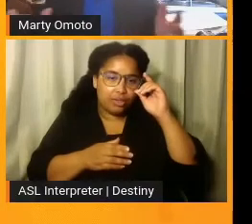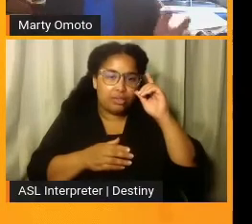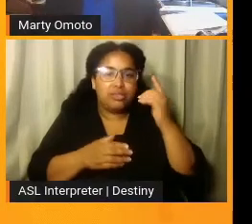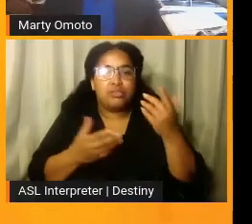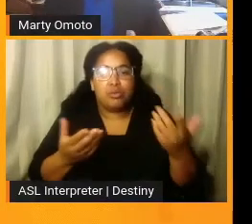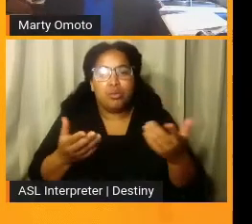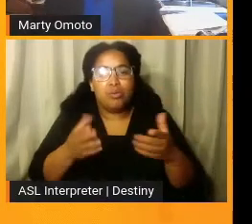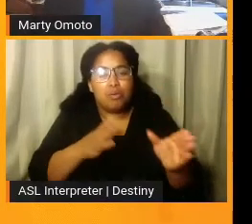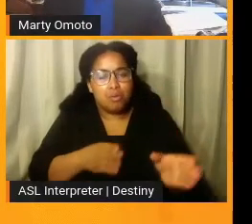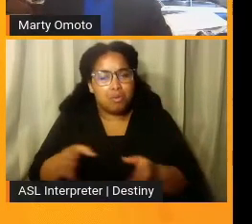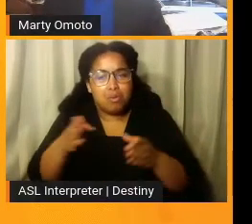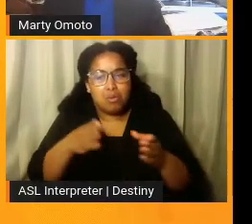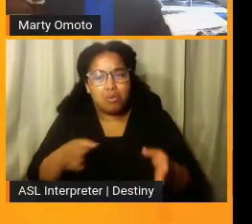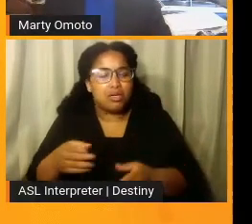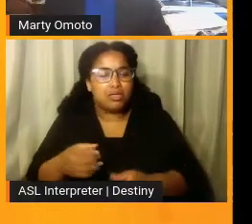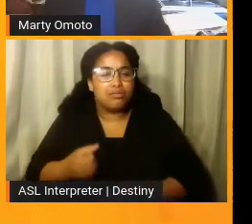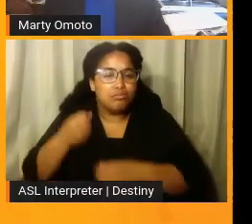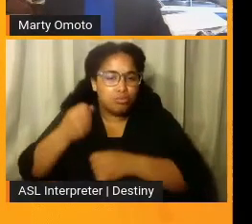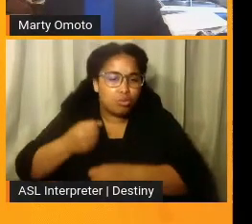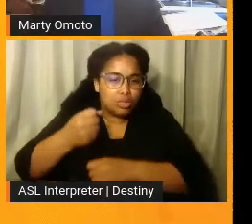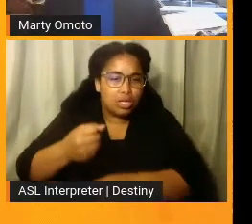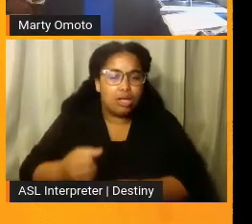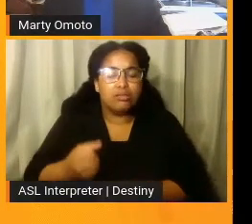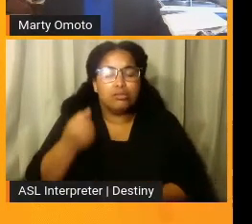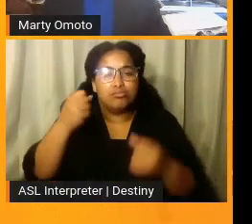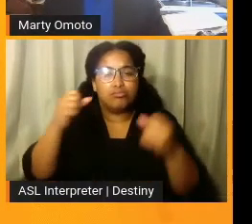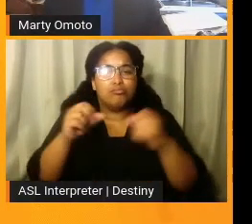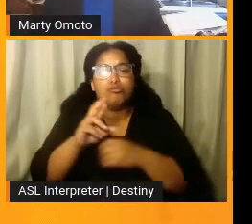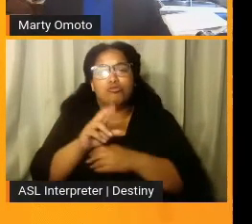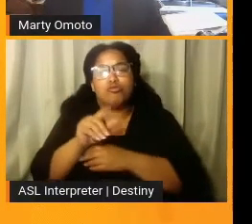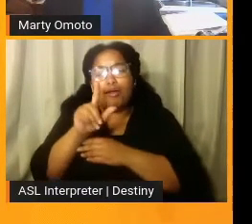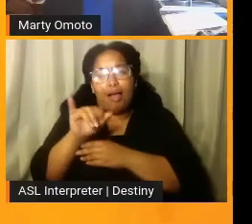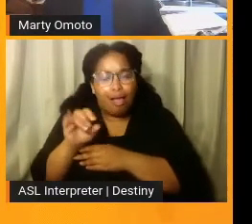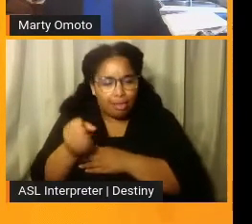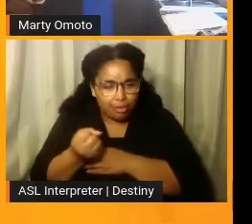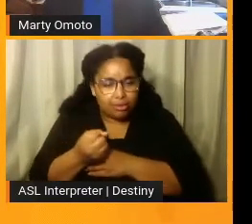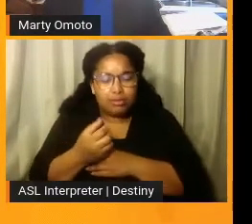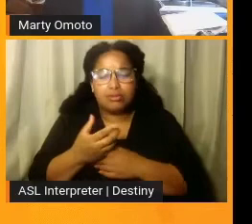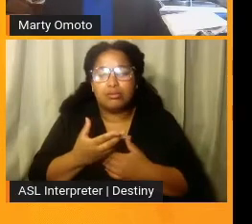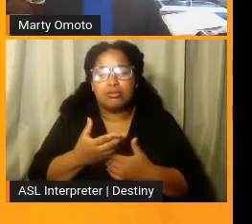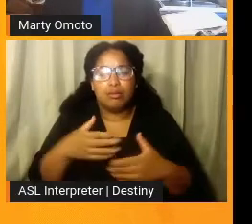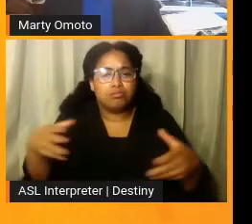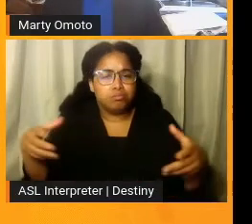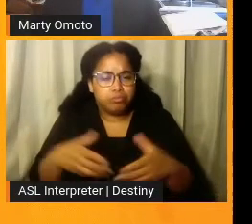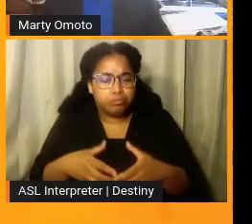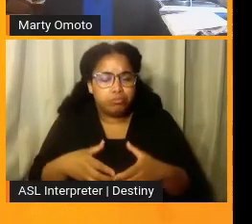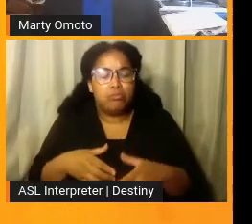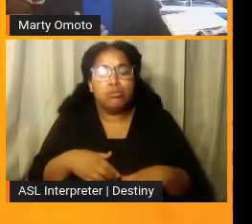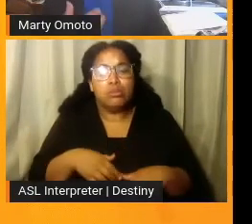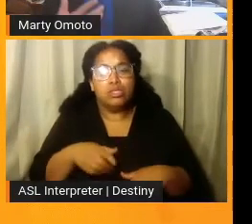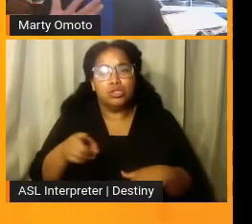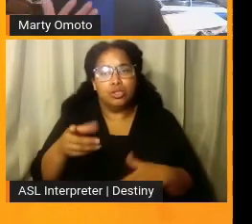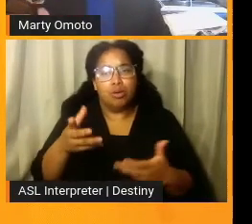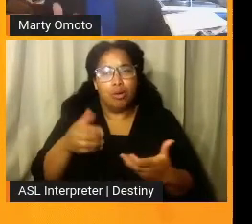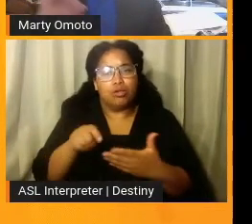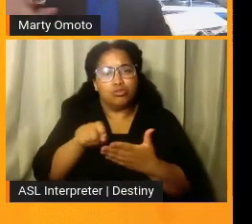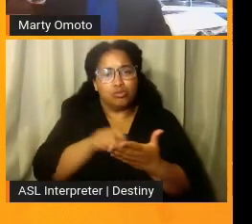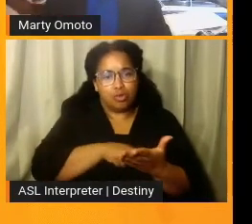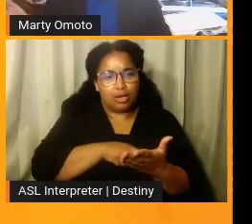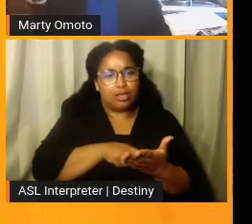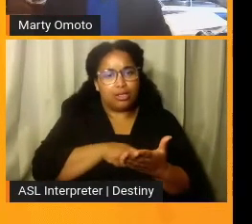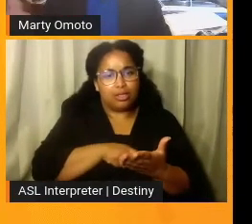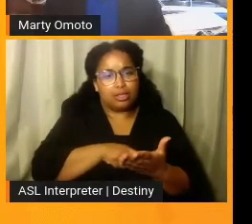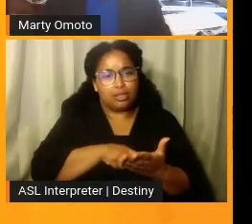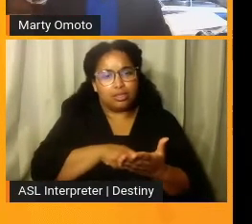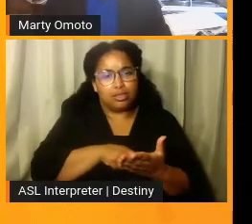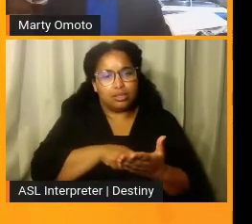organizing protests, uh, and rallies, uh, she, she wanted to write. And one